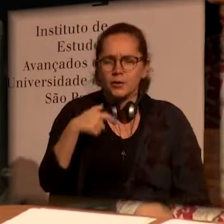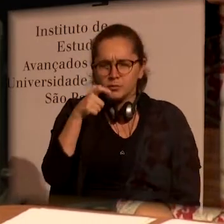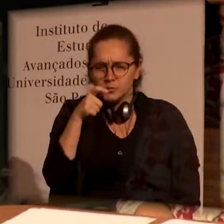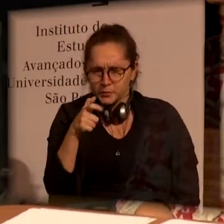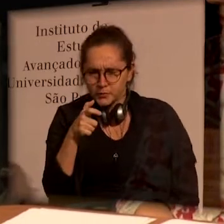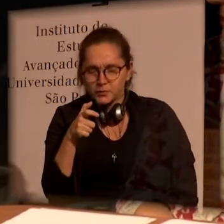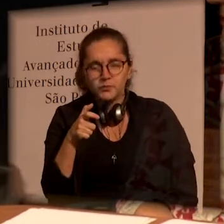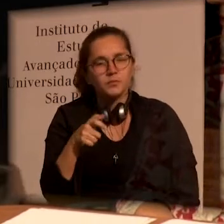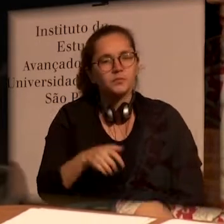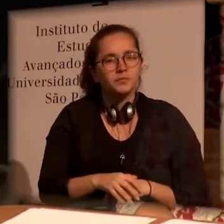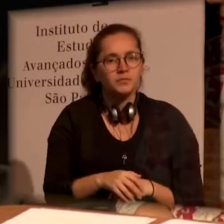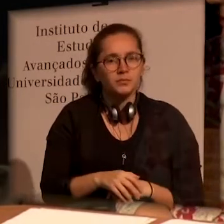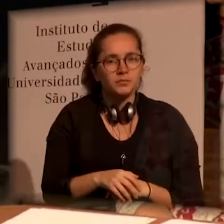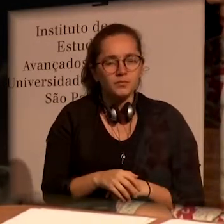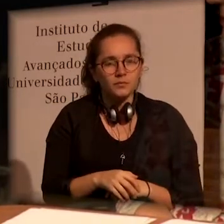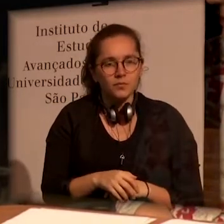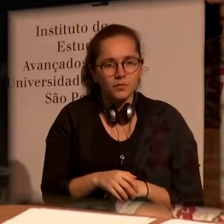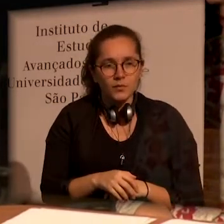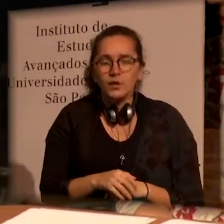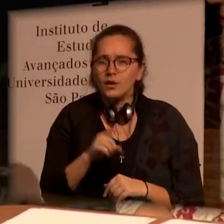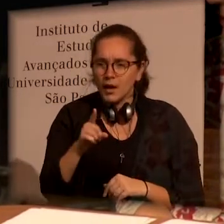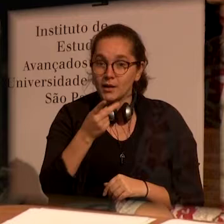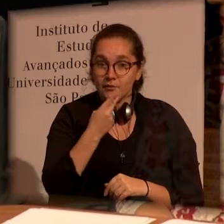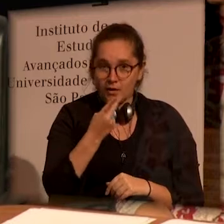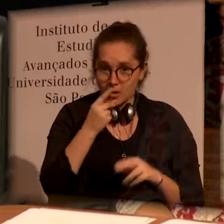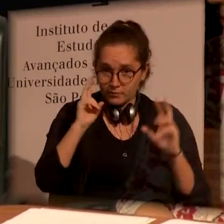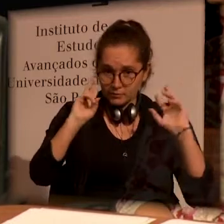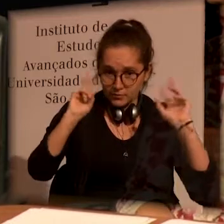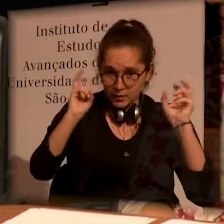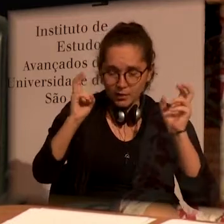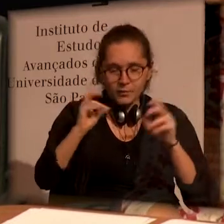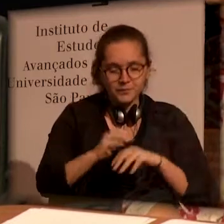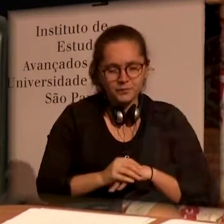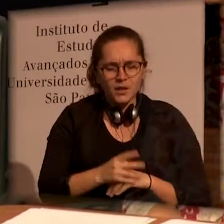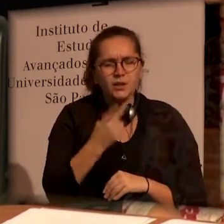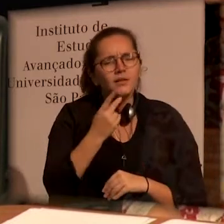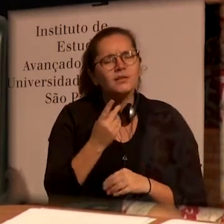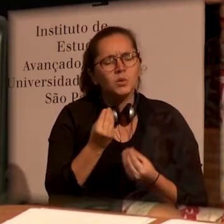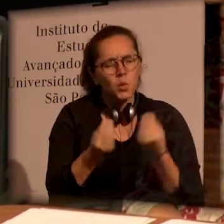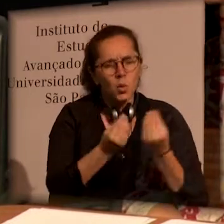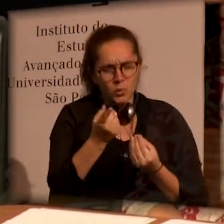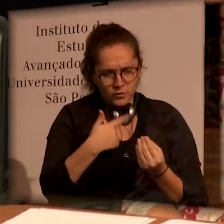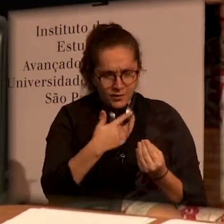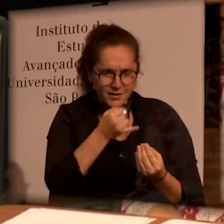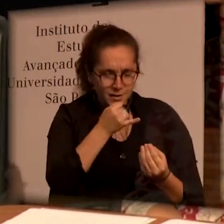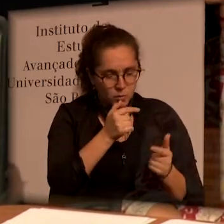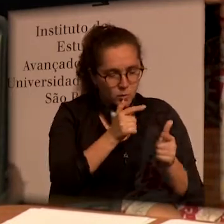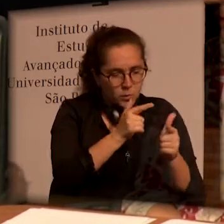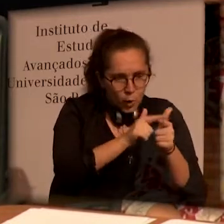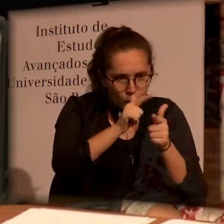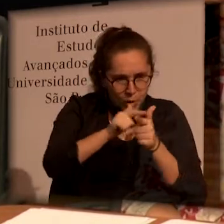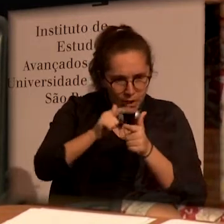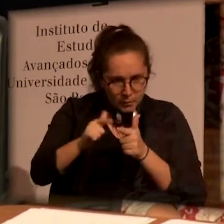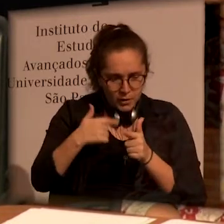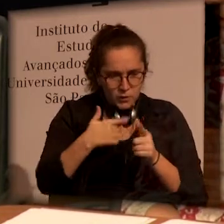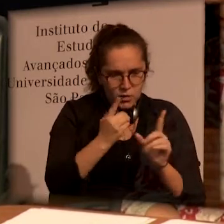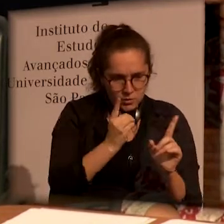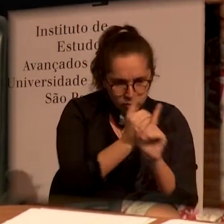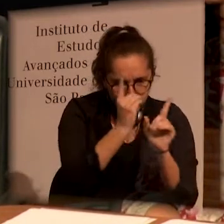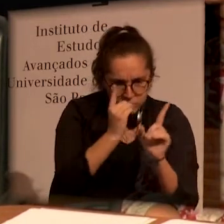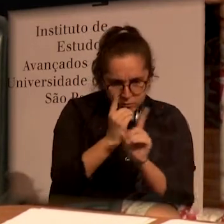Studies, Till Hohneberg, and he addressed how you